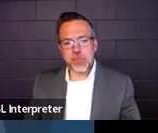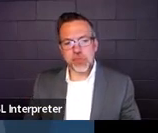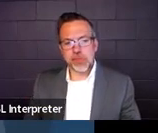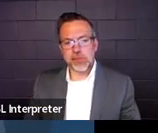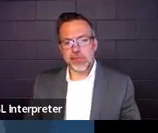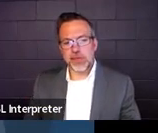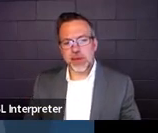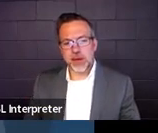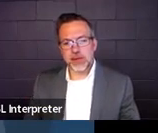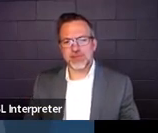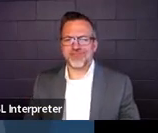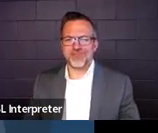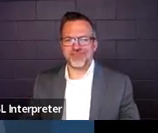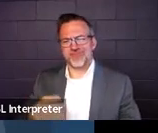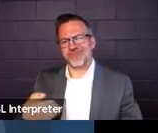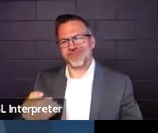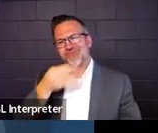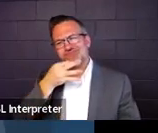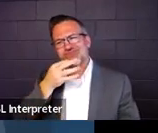I think you guys are good.